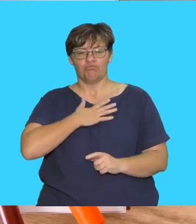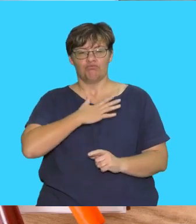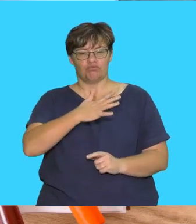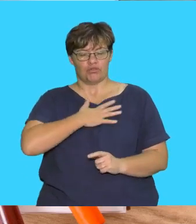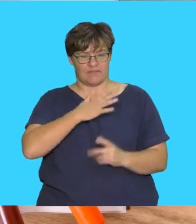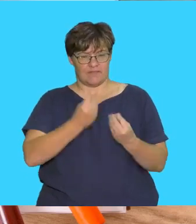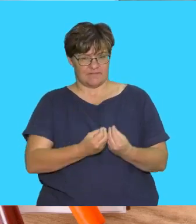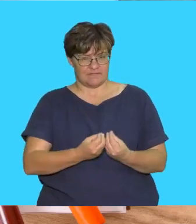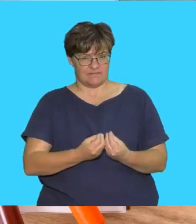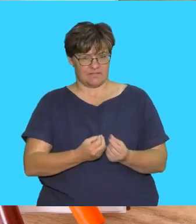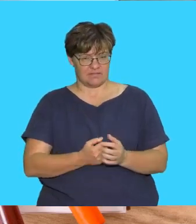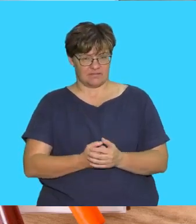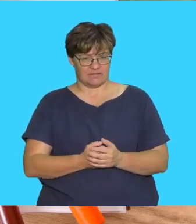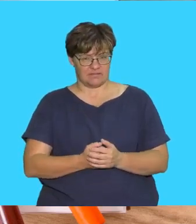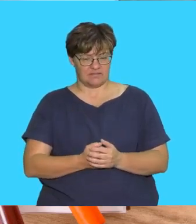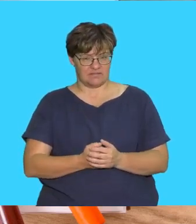breathe with